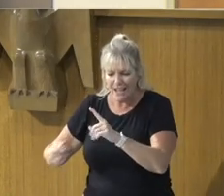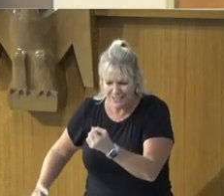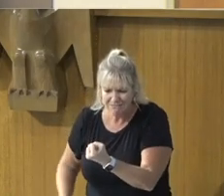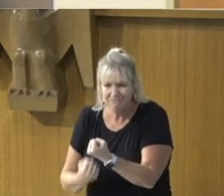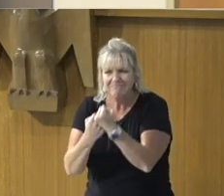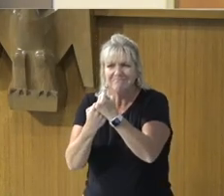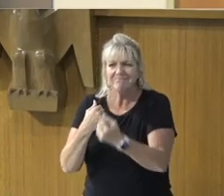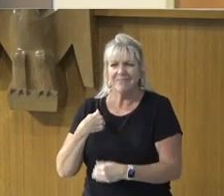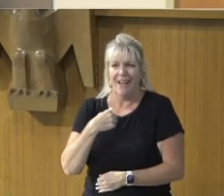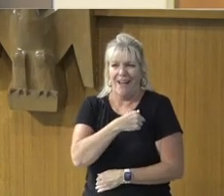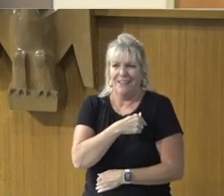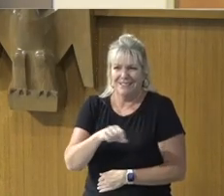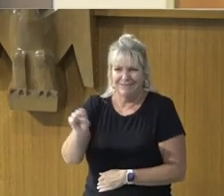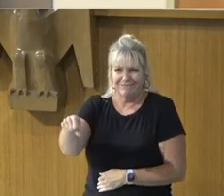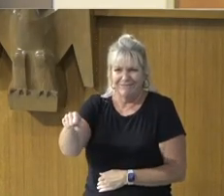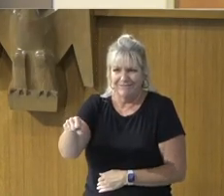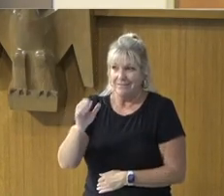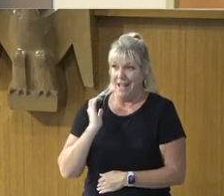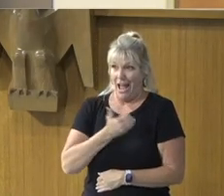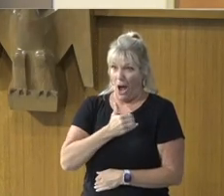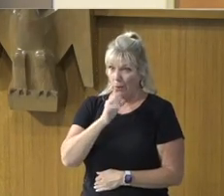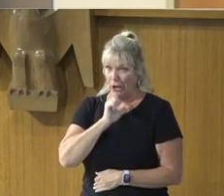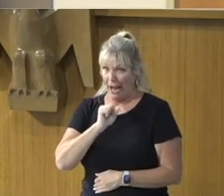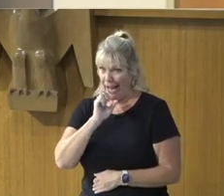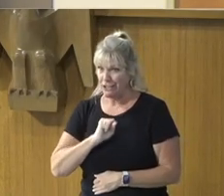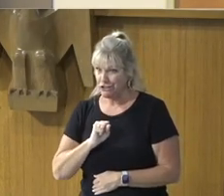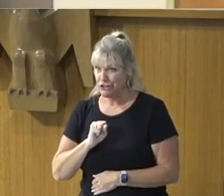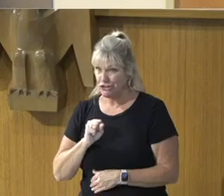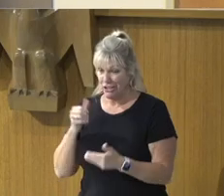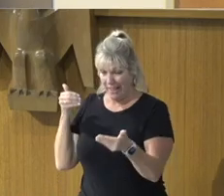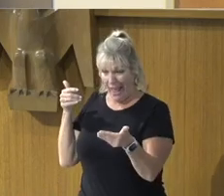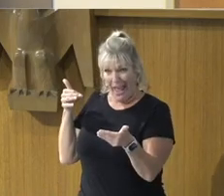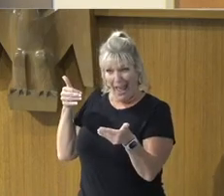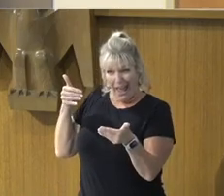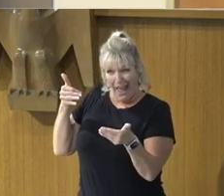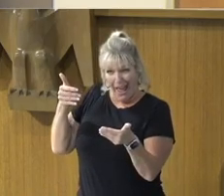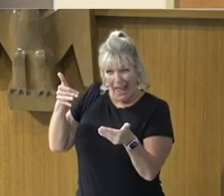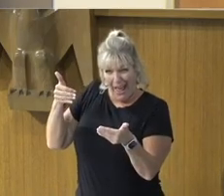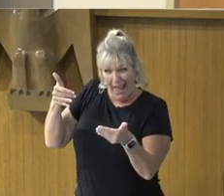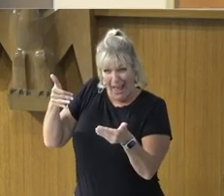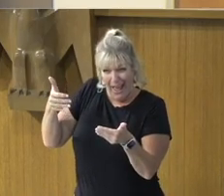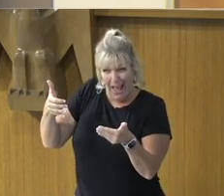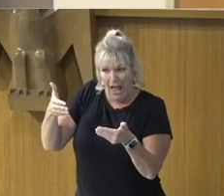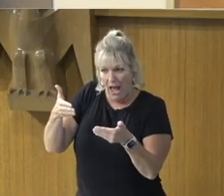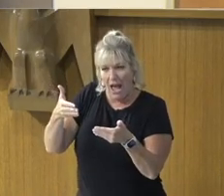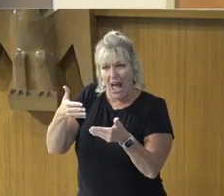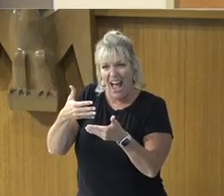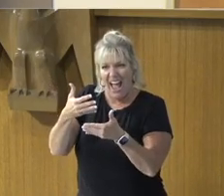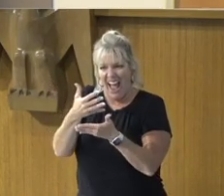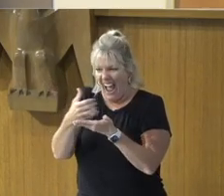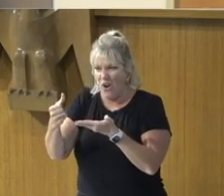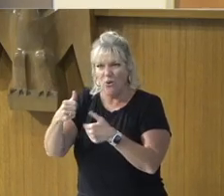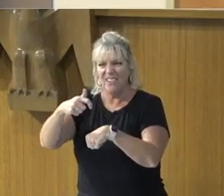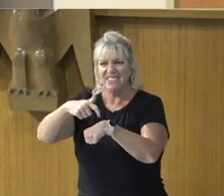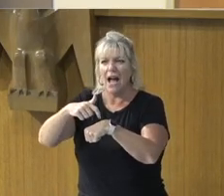Even at our age, Before we run out, Or as we say, At pilgrim place,